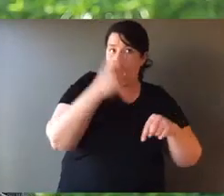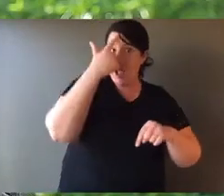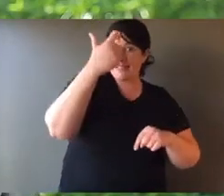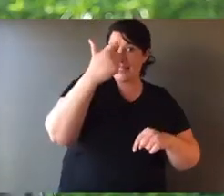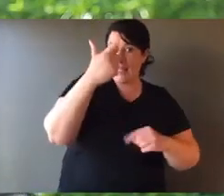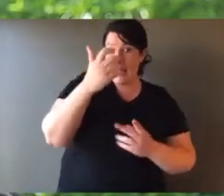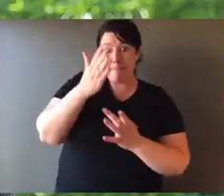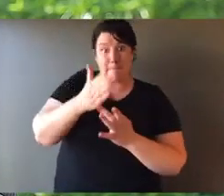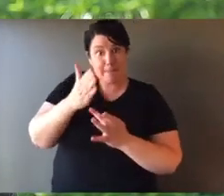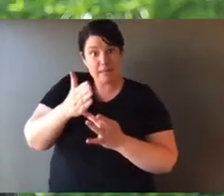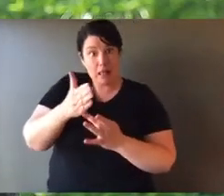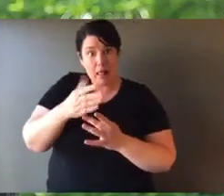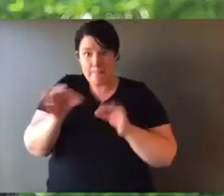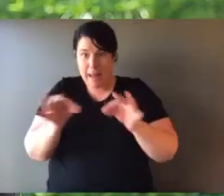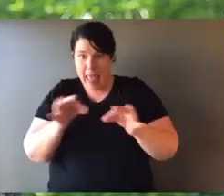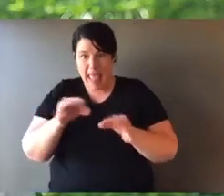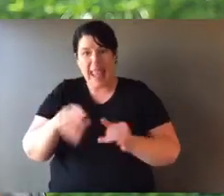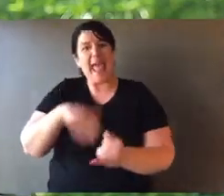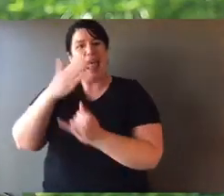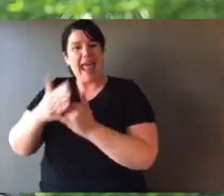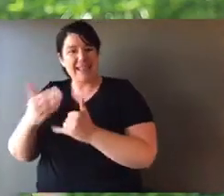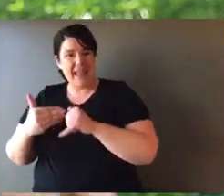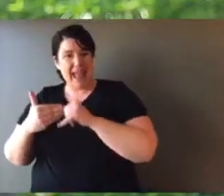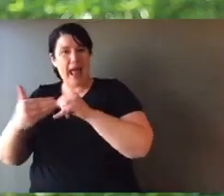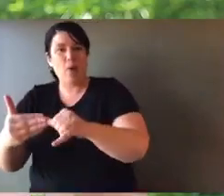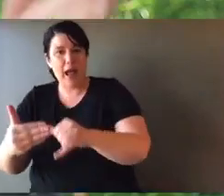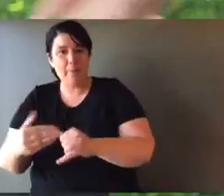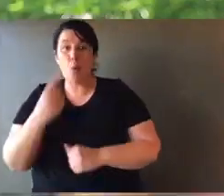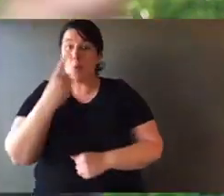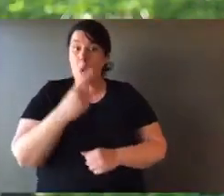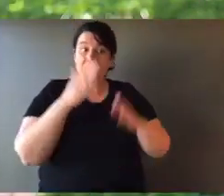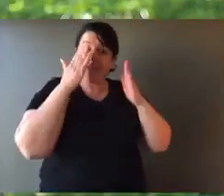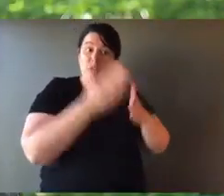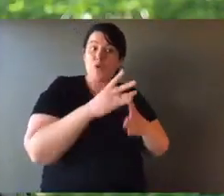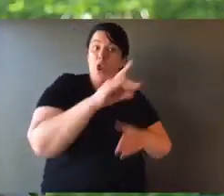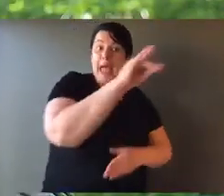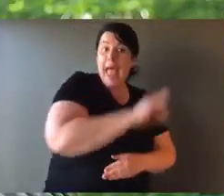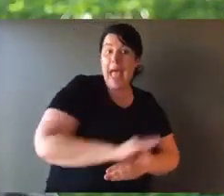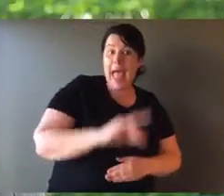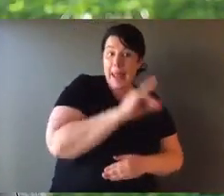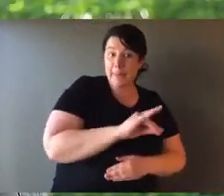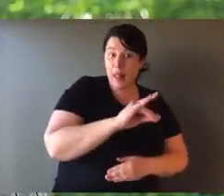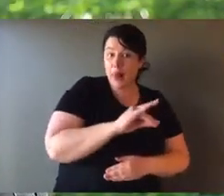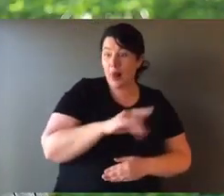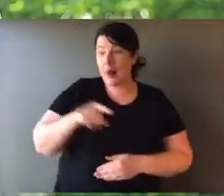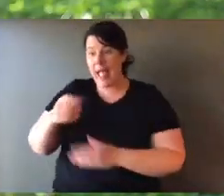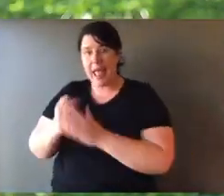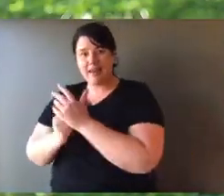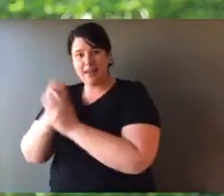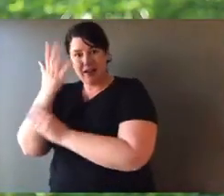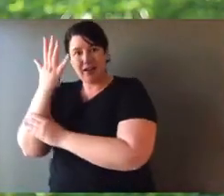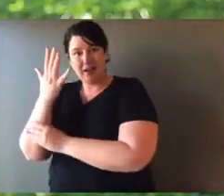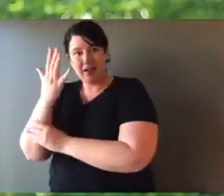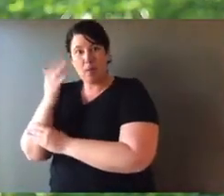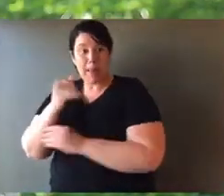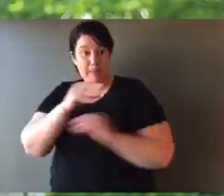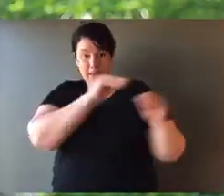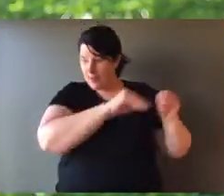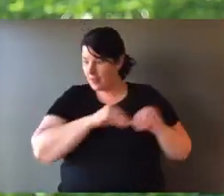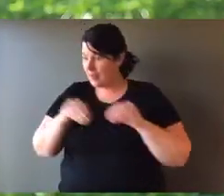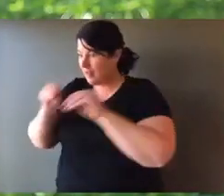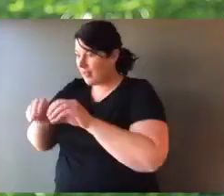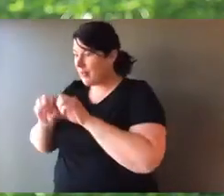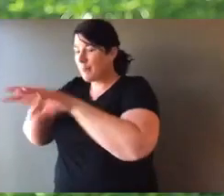projects that have a beginning, middle and an end. One that works with a particular species. The other that works with a habitat. It might